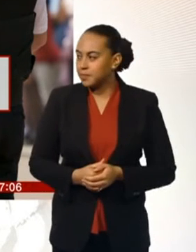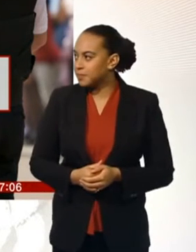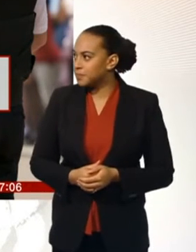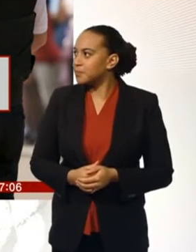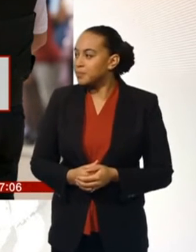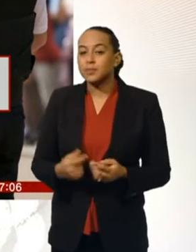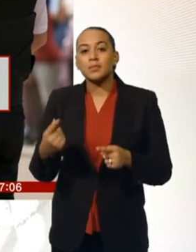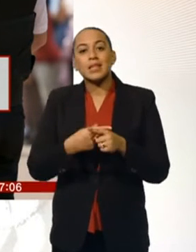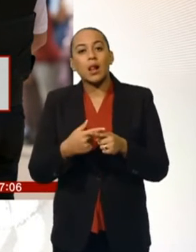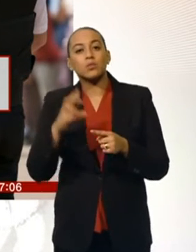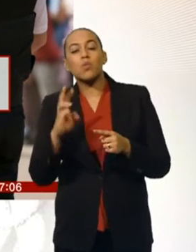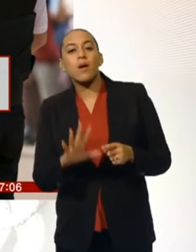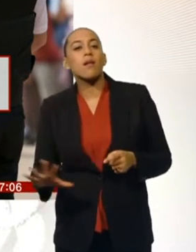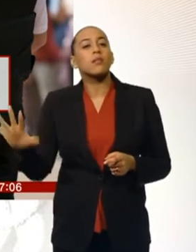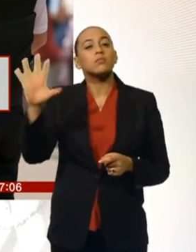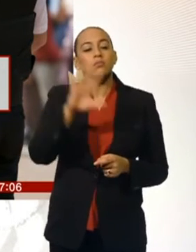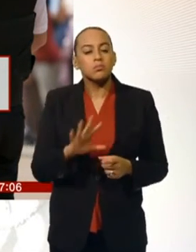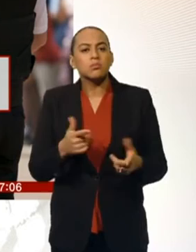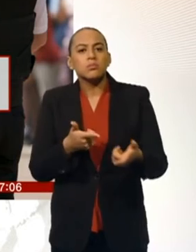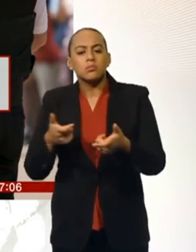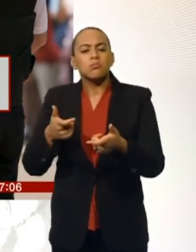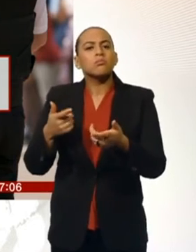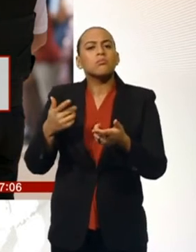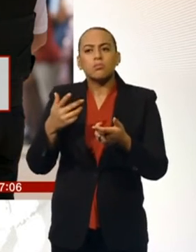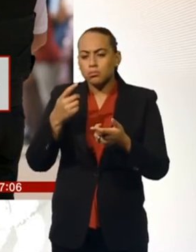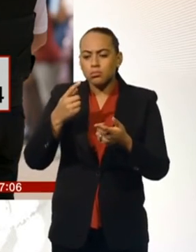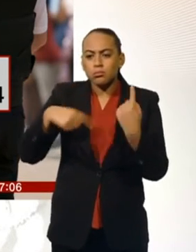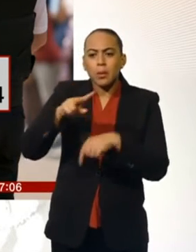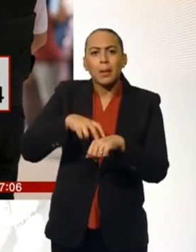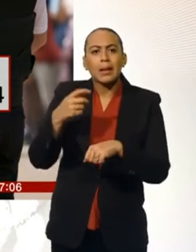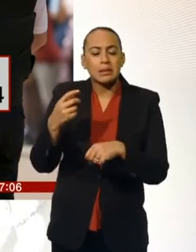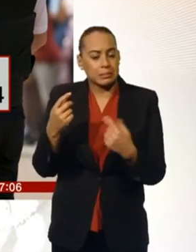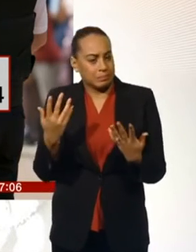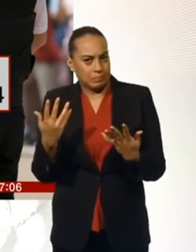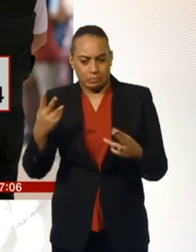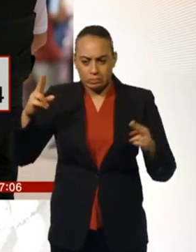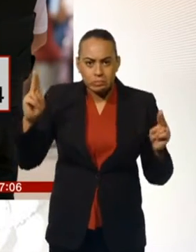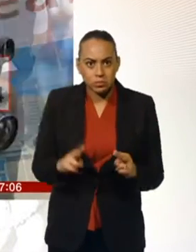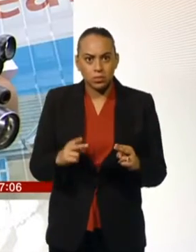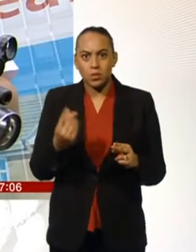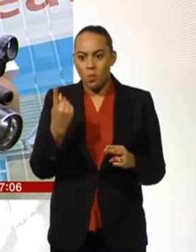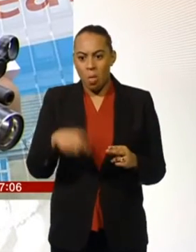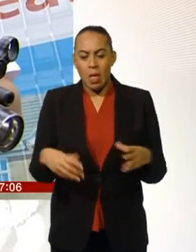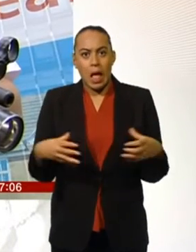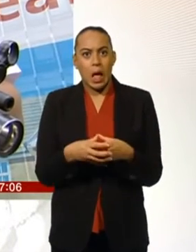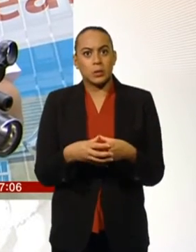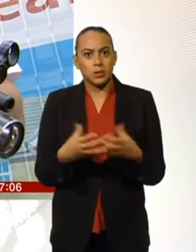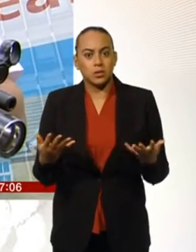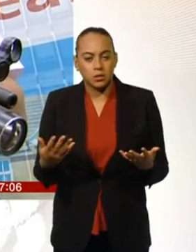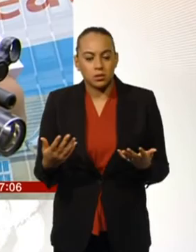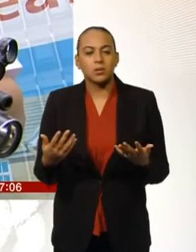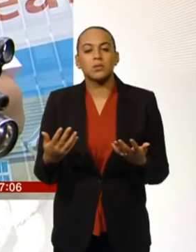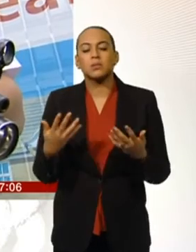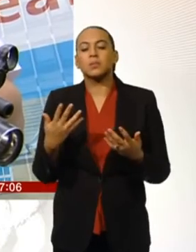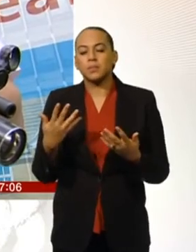Across England and Wales, the number of armed officers fell by 1,000 between 2010 and 2014. The Home Office has now made